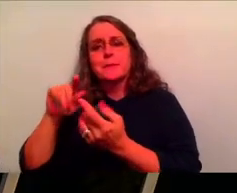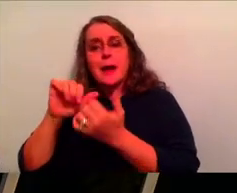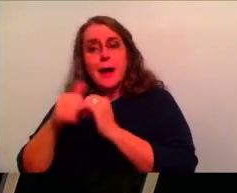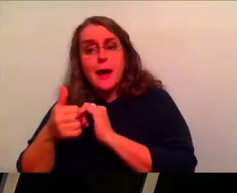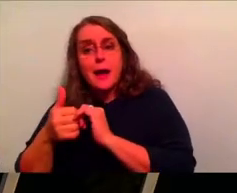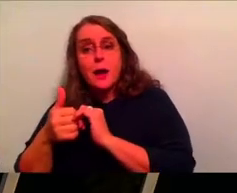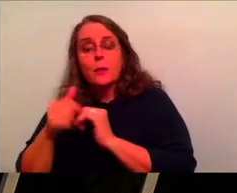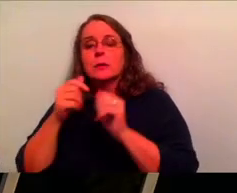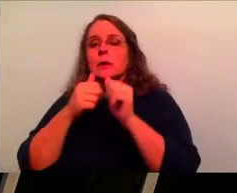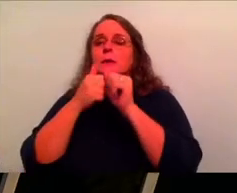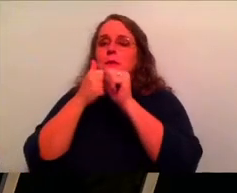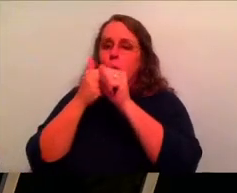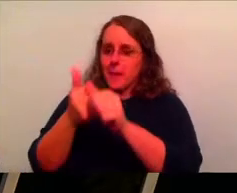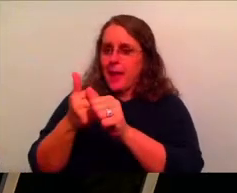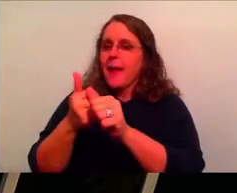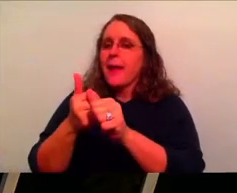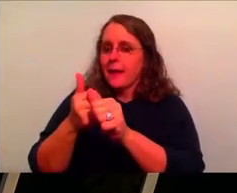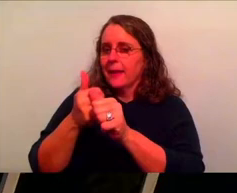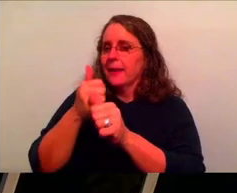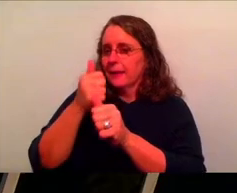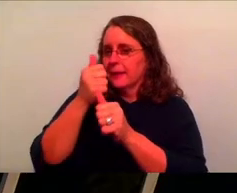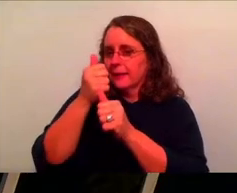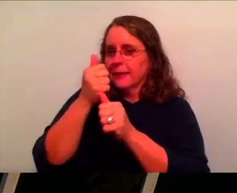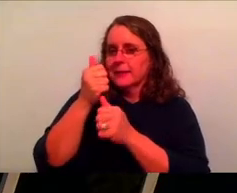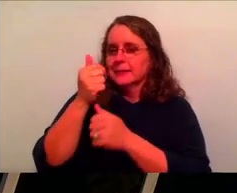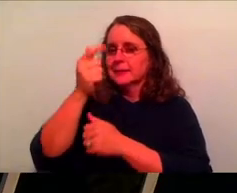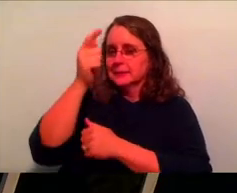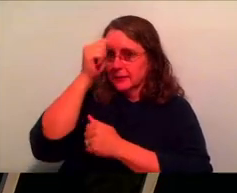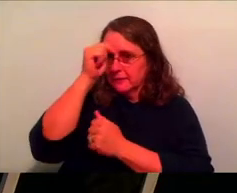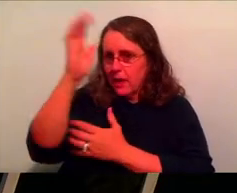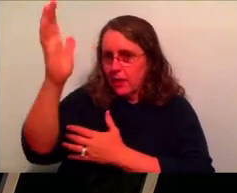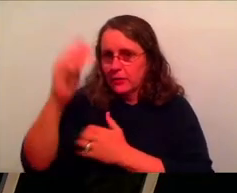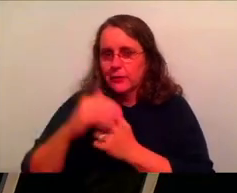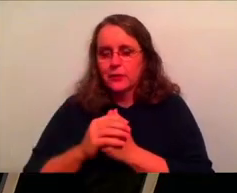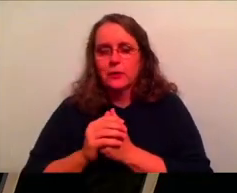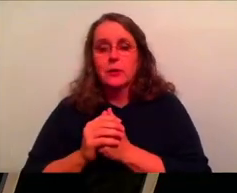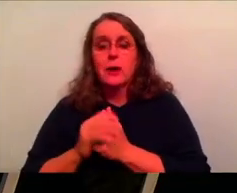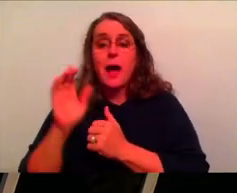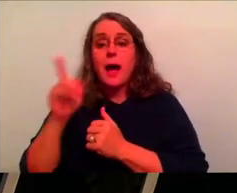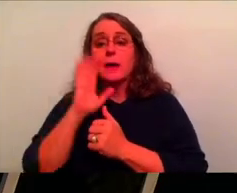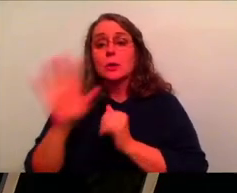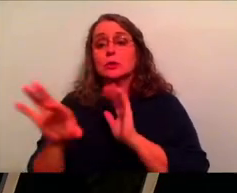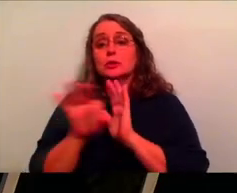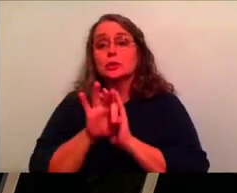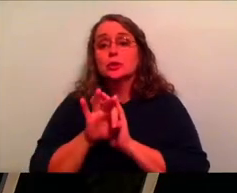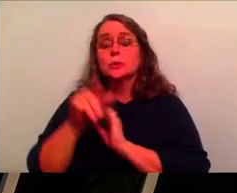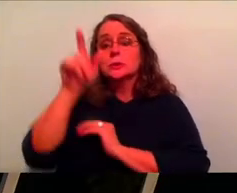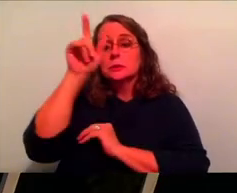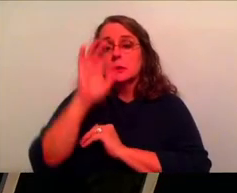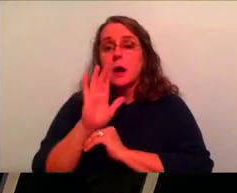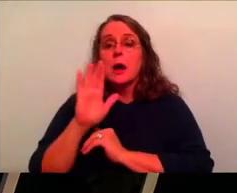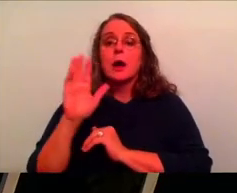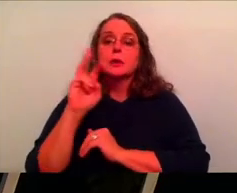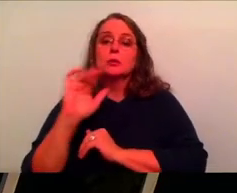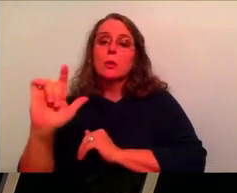the father was, was through saying, I'm going to choose God's way over my own God's will over my own. Because when we choose God's